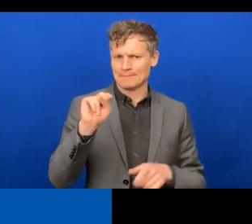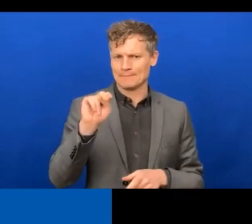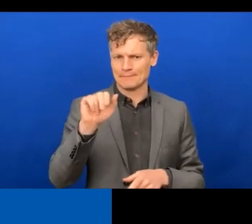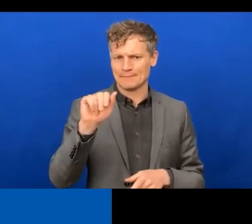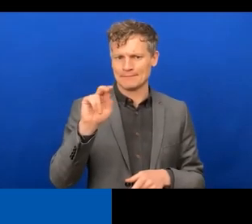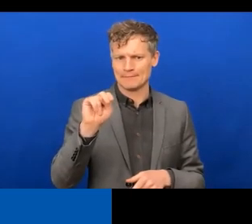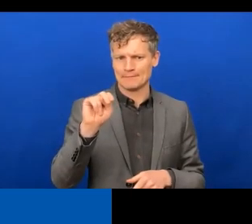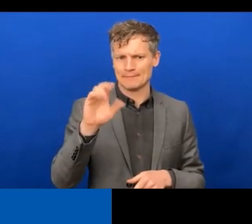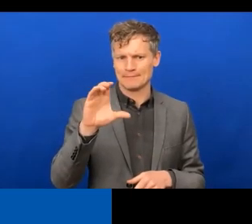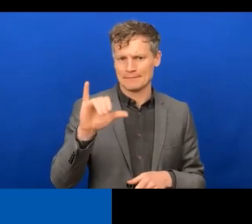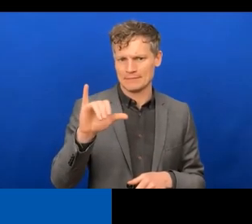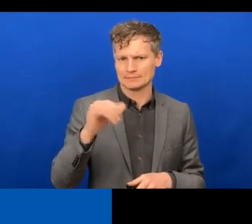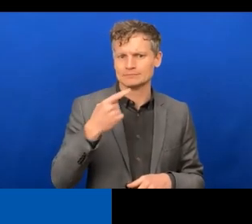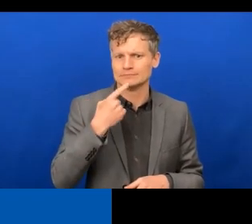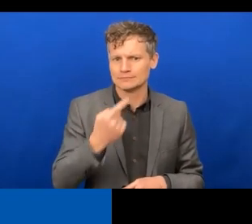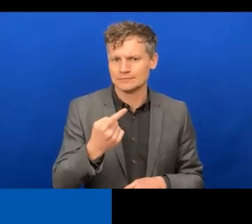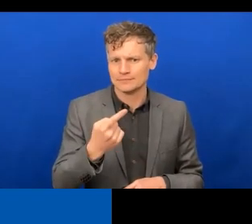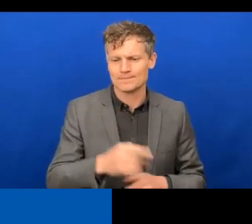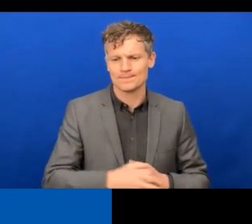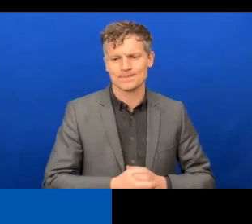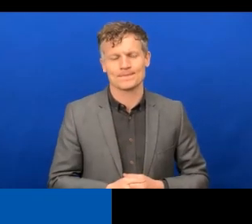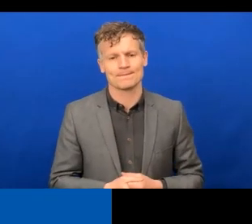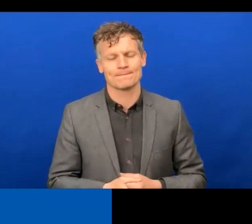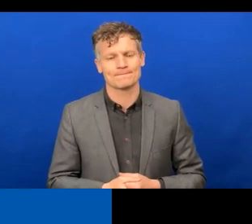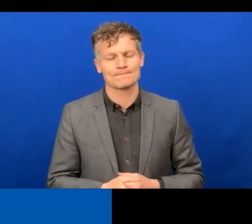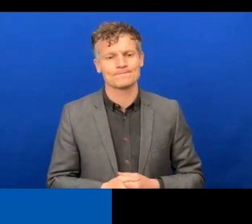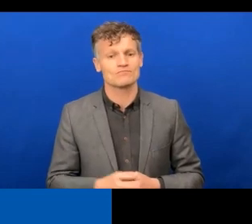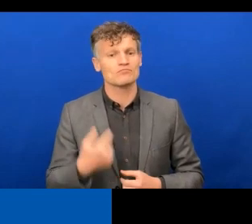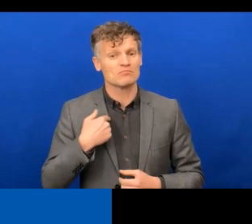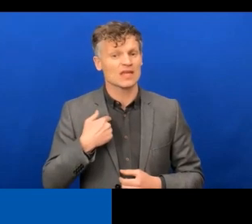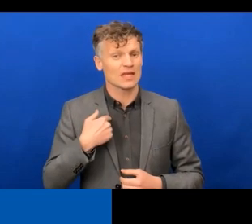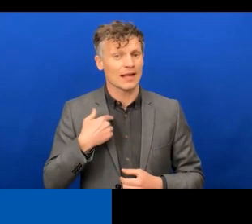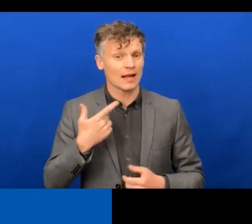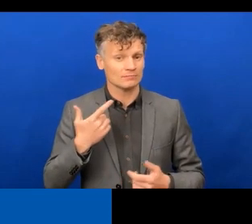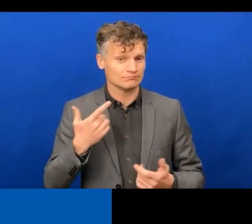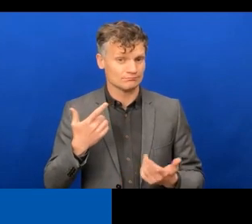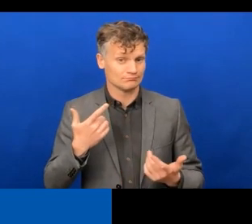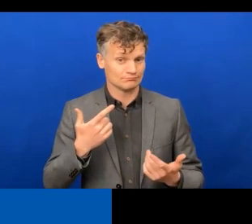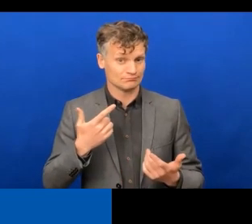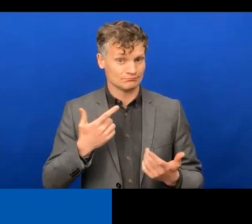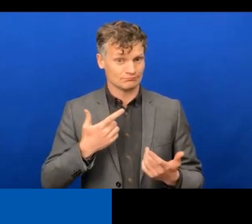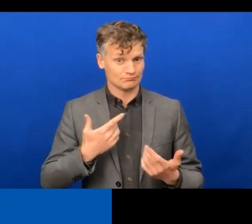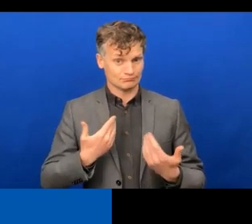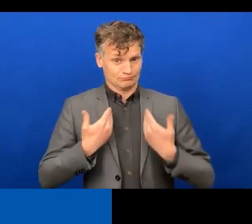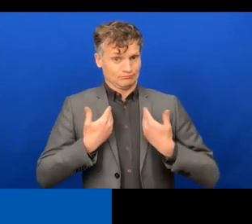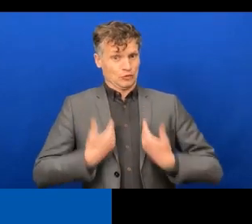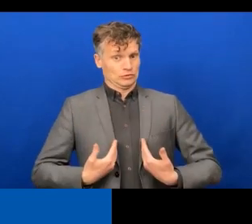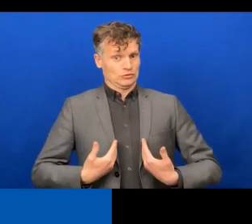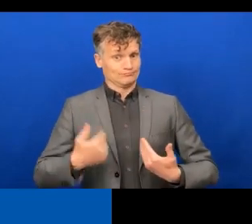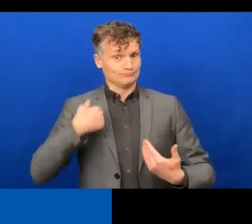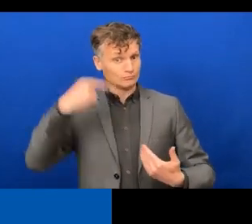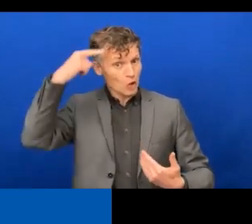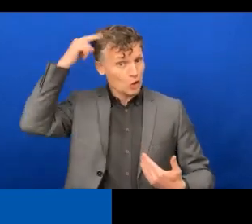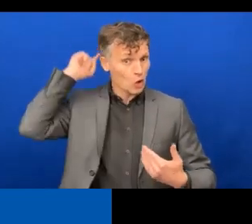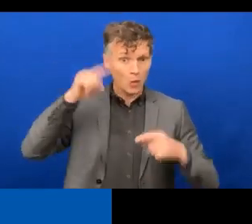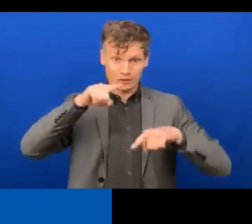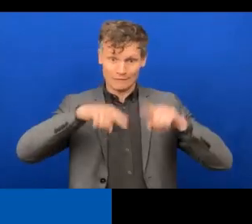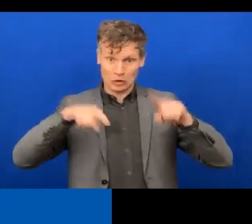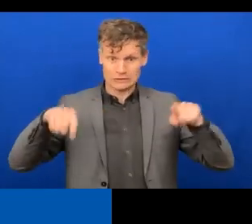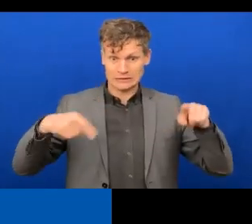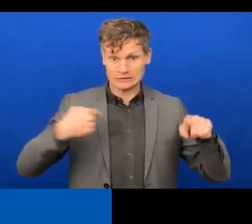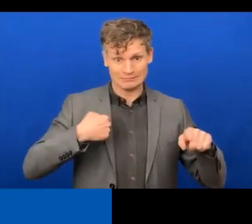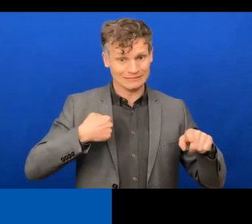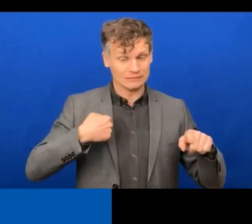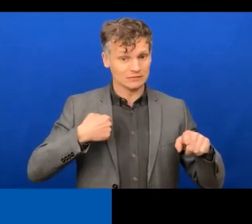said. I come from lived experience of neurodiversity. I am part of a neuro minority, in fact